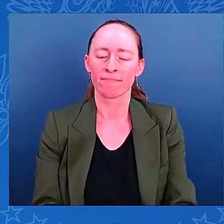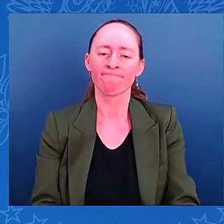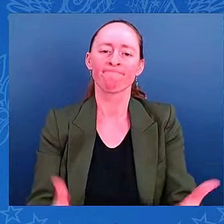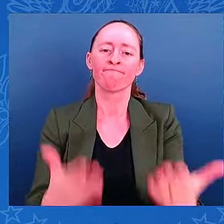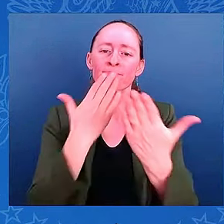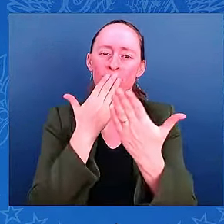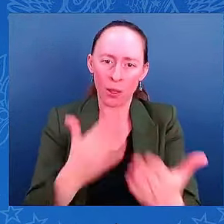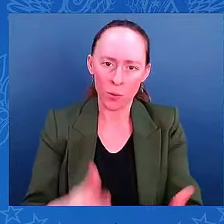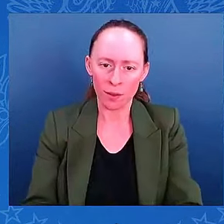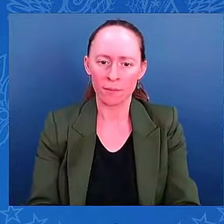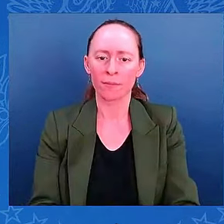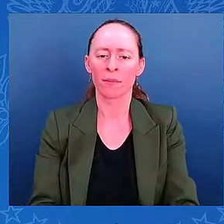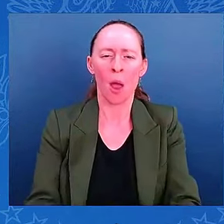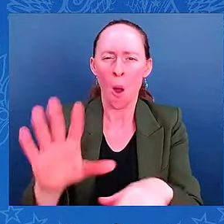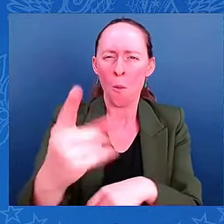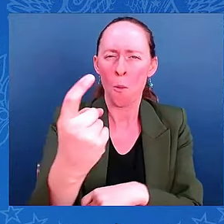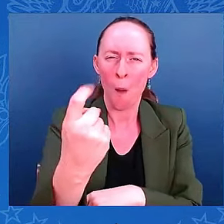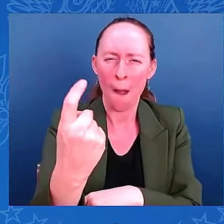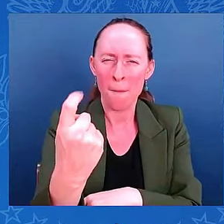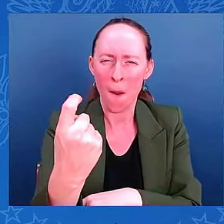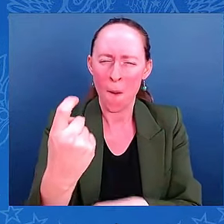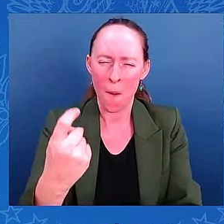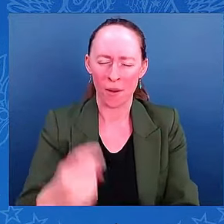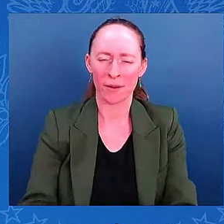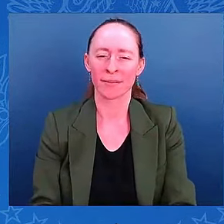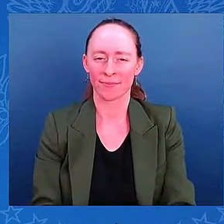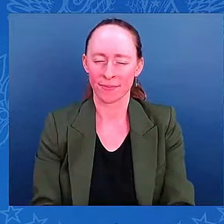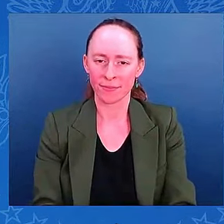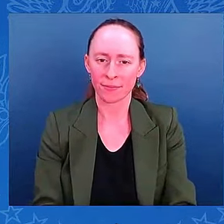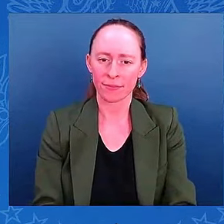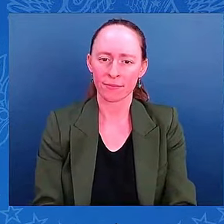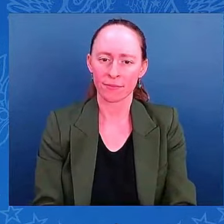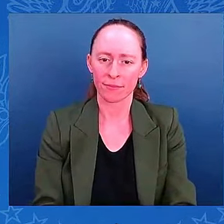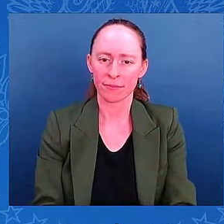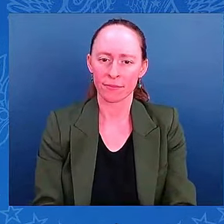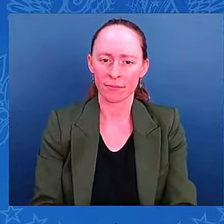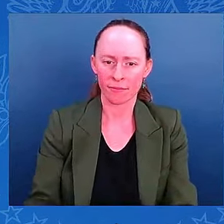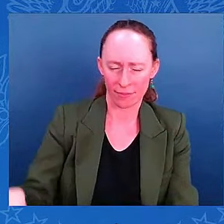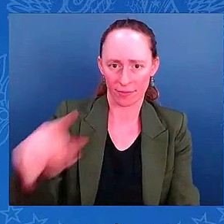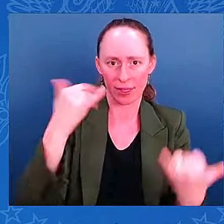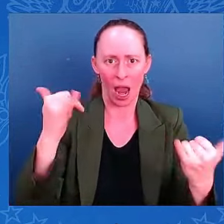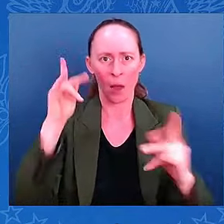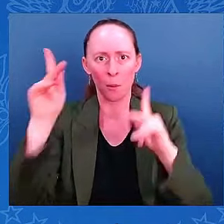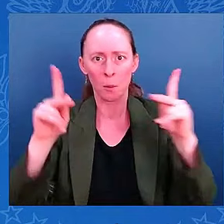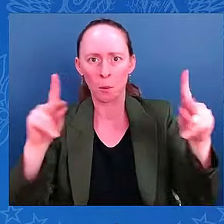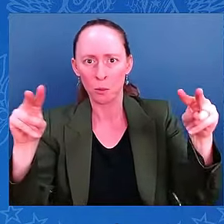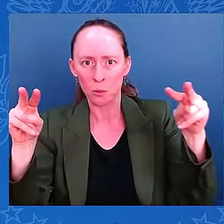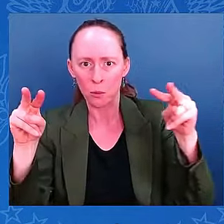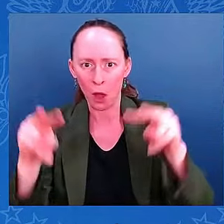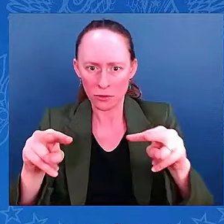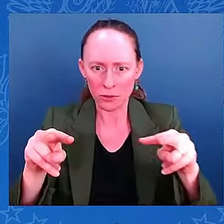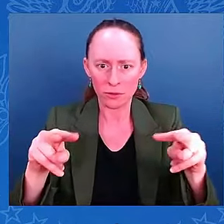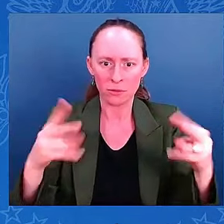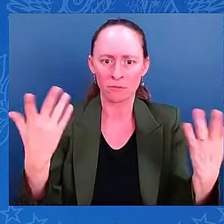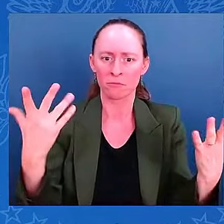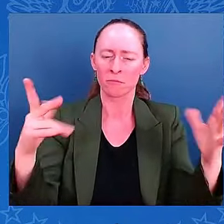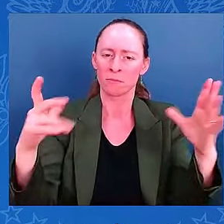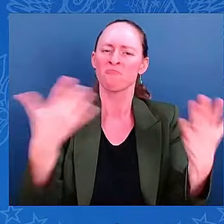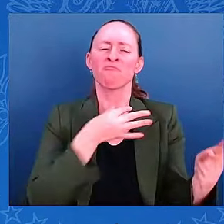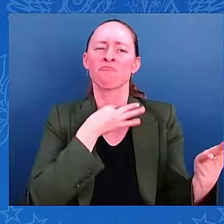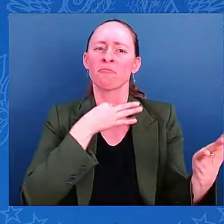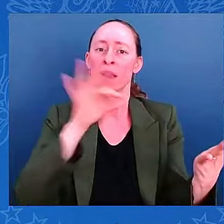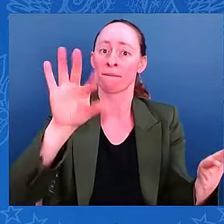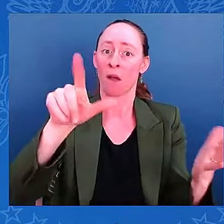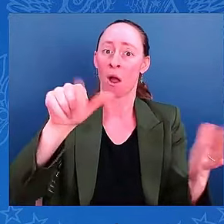people listening, what is the width of the state of Florida from the Tampa Bay area across